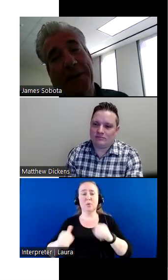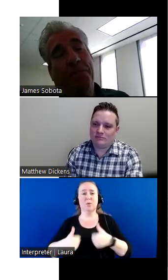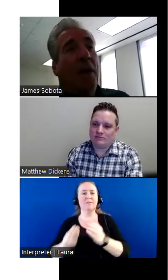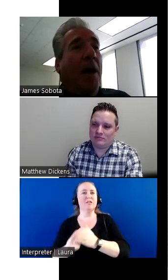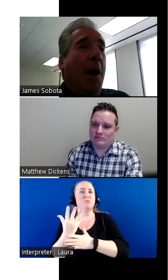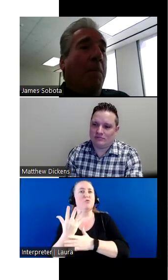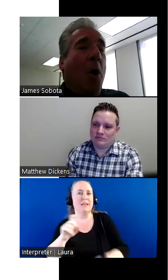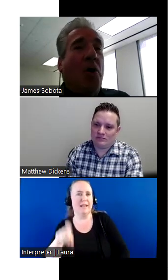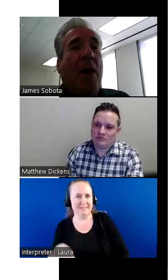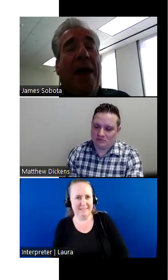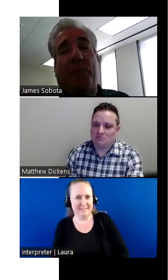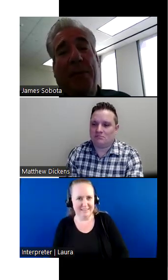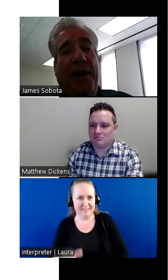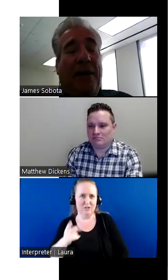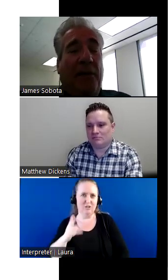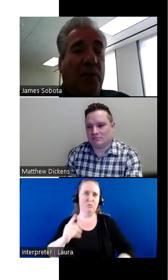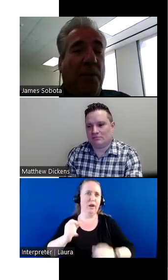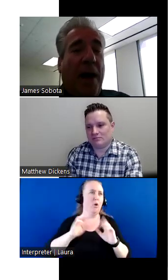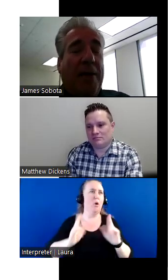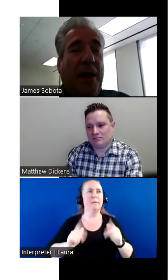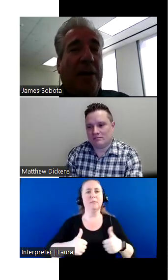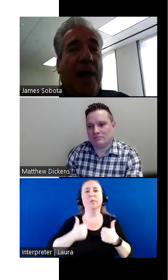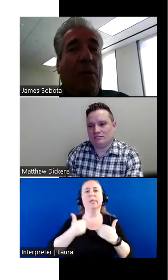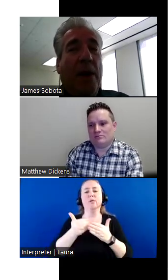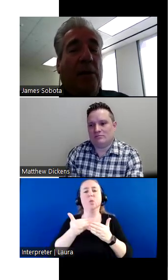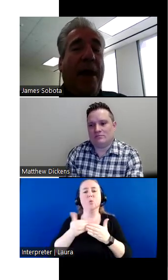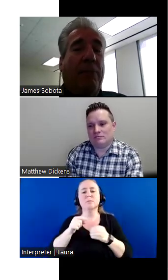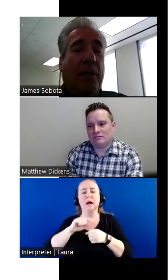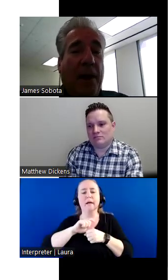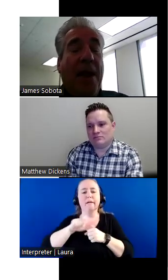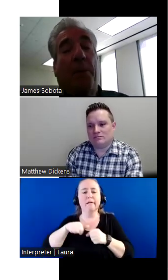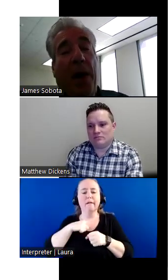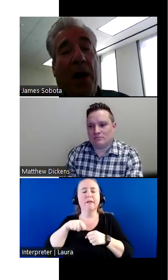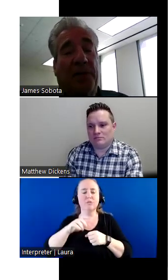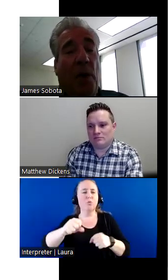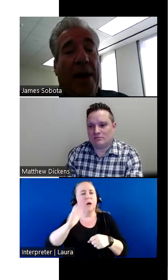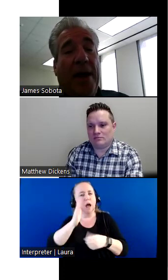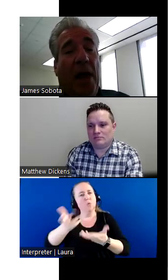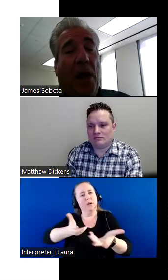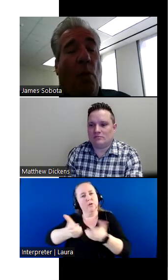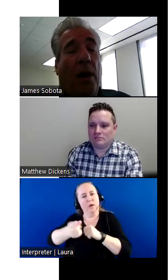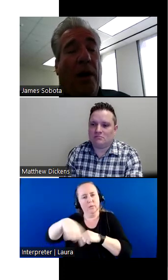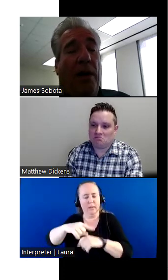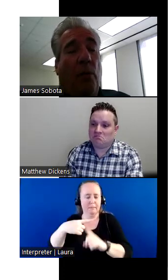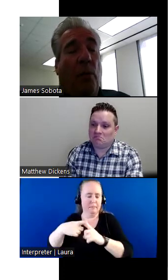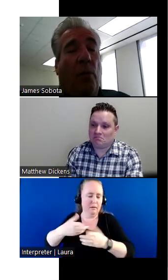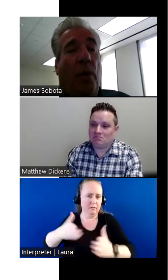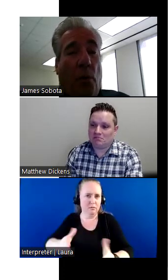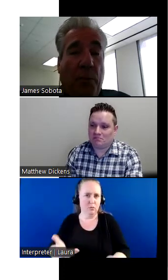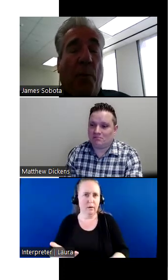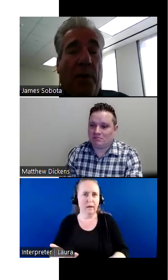Texas. Or you may have people that live close by. Yes, I will interact with them in a positive way where